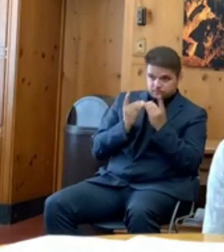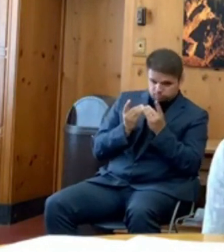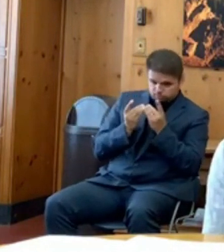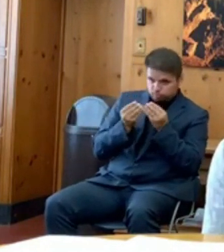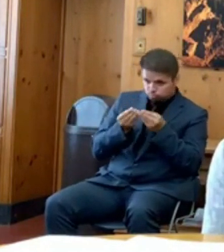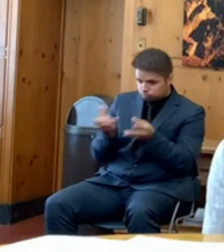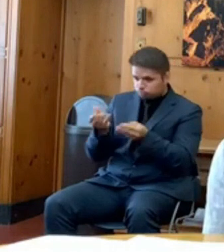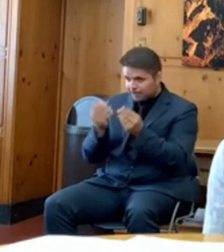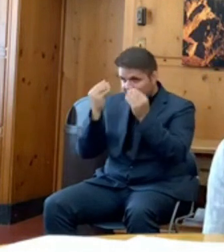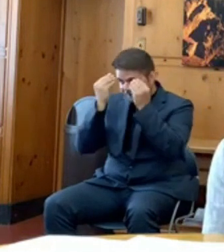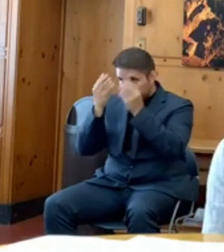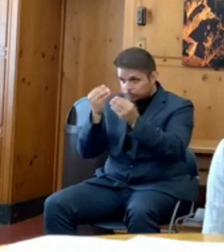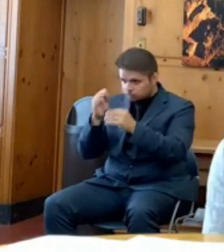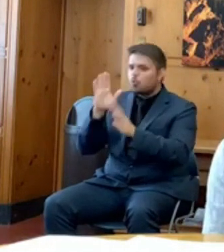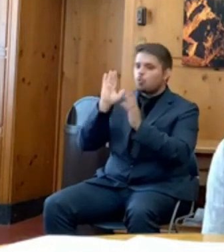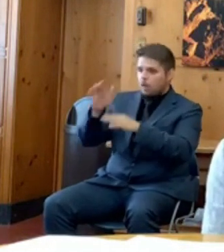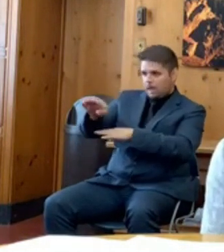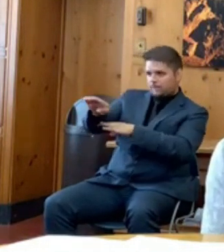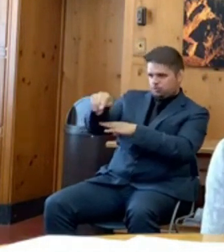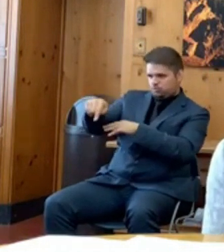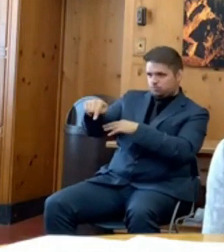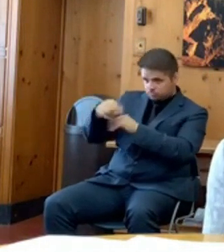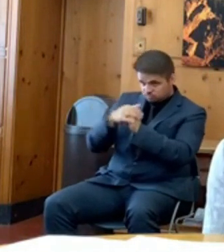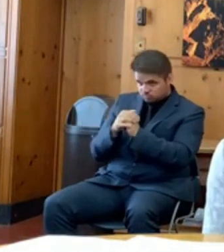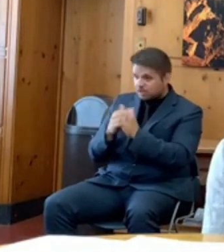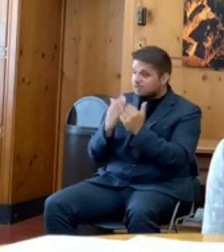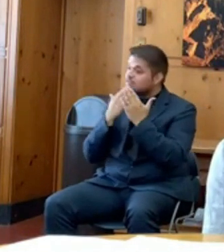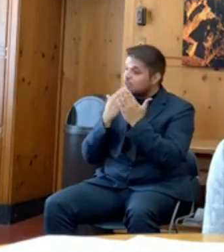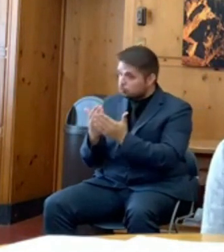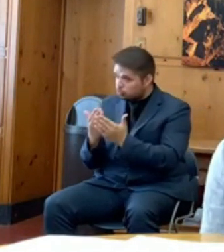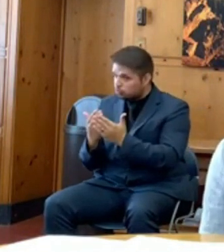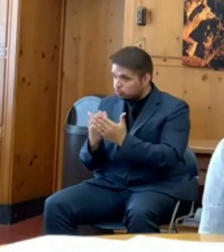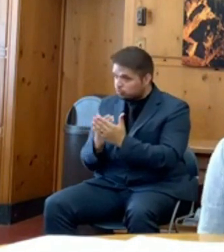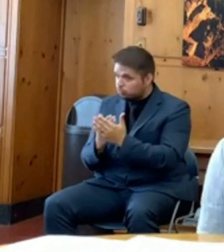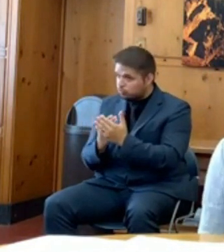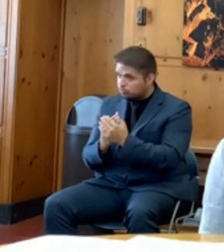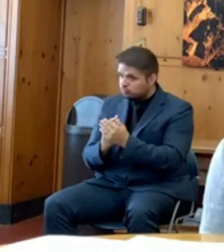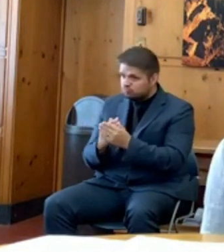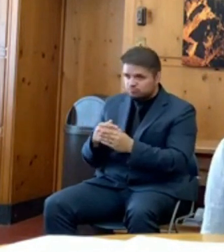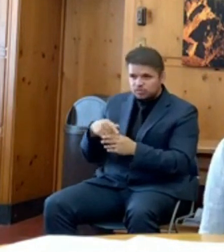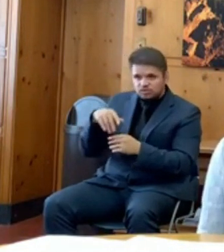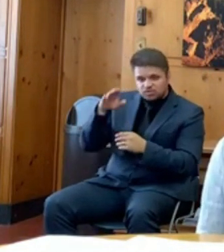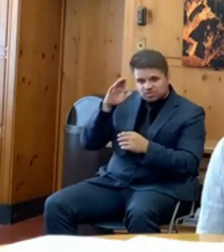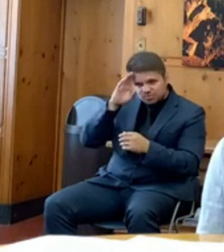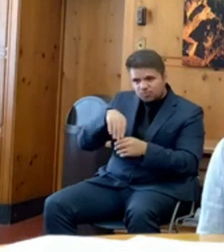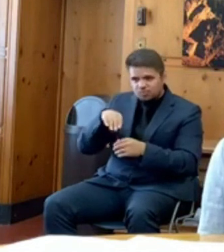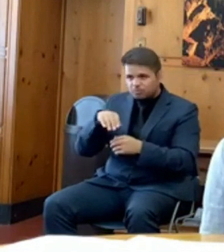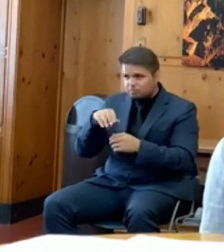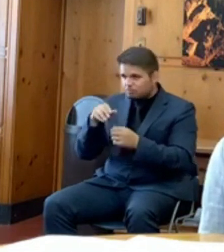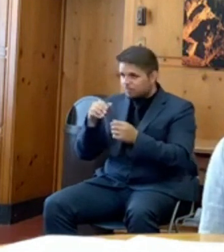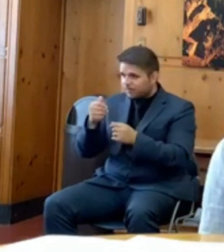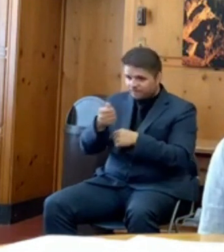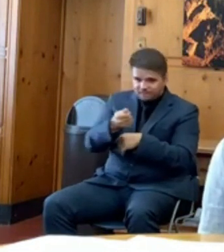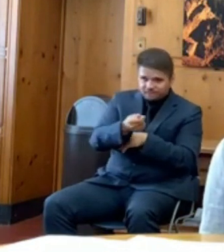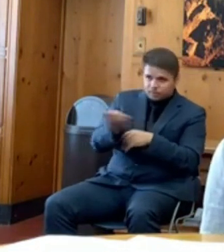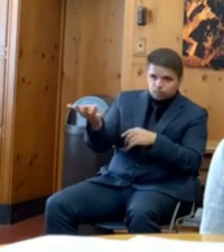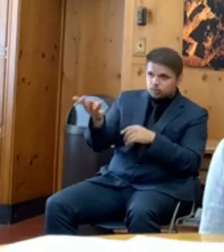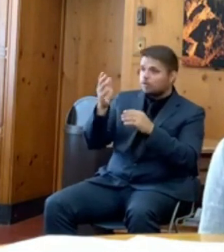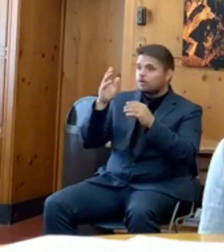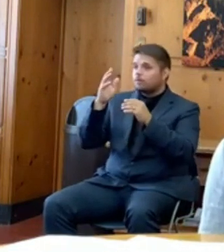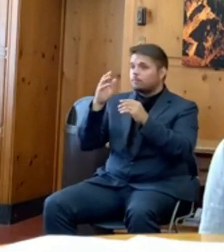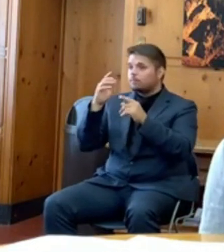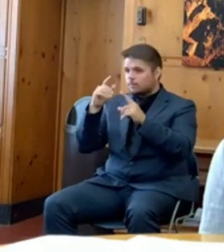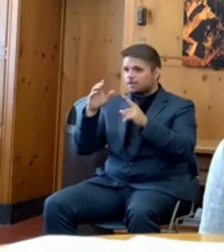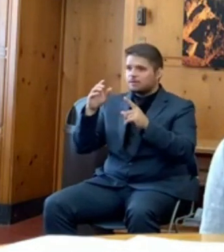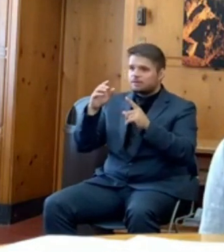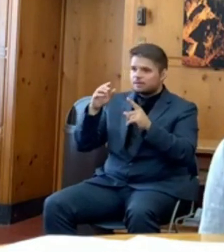I want to say thank you. I know that a number of superintendents, educators, and